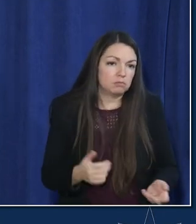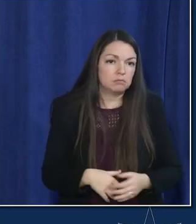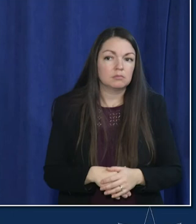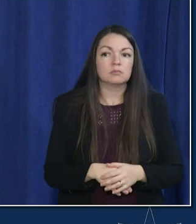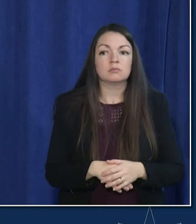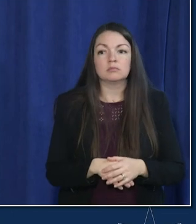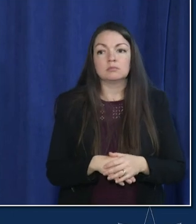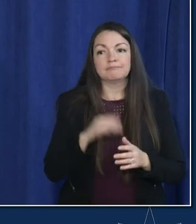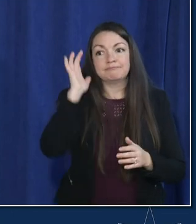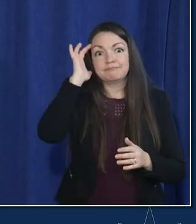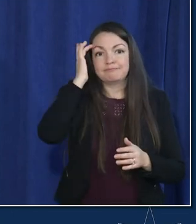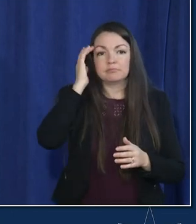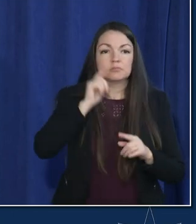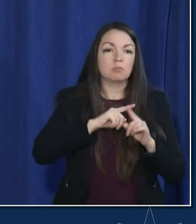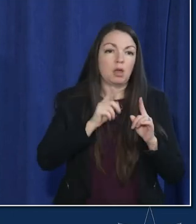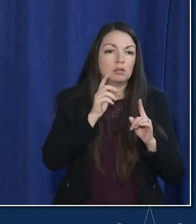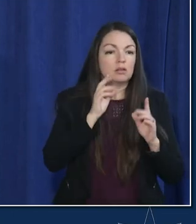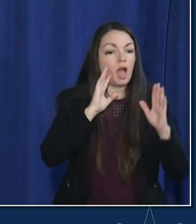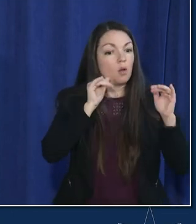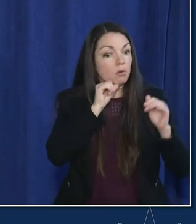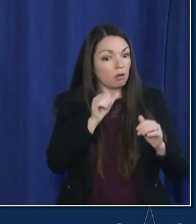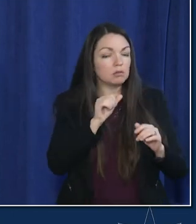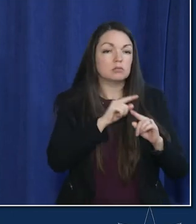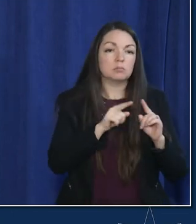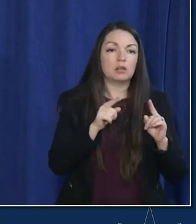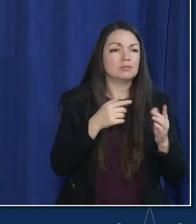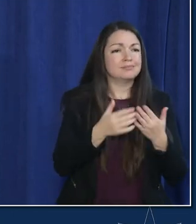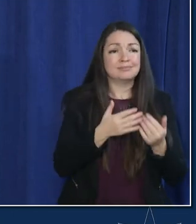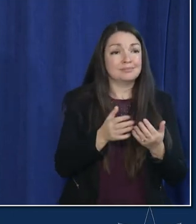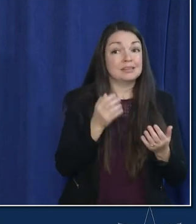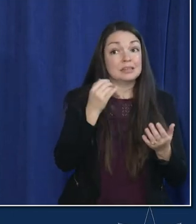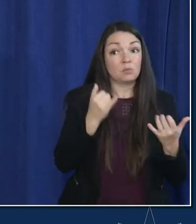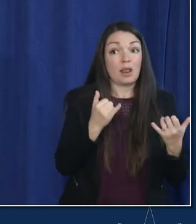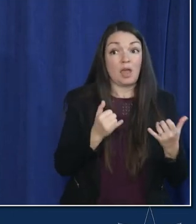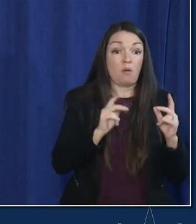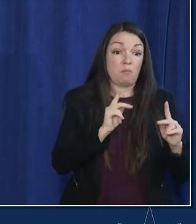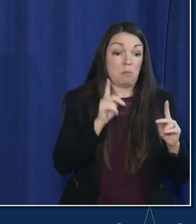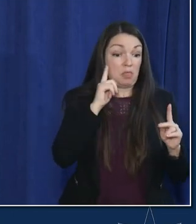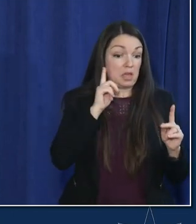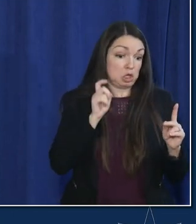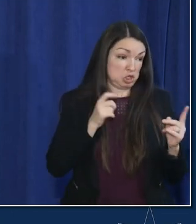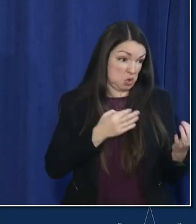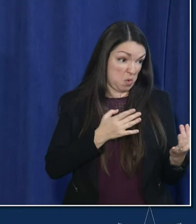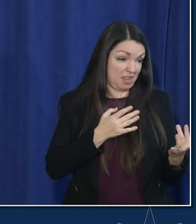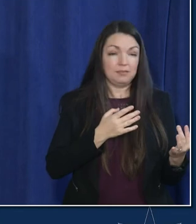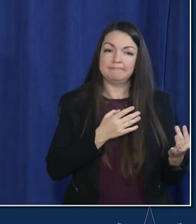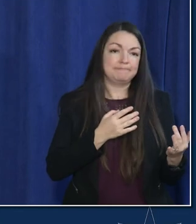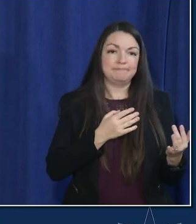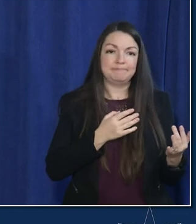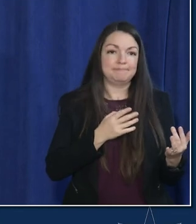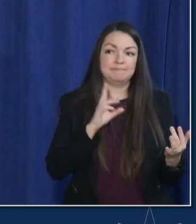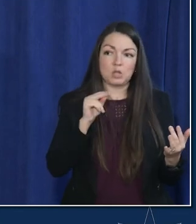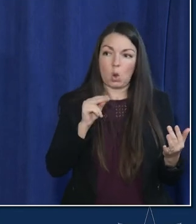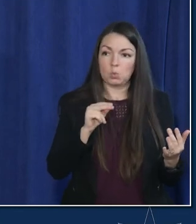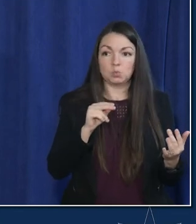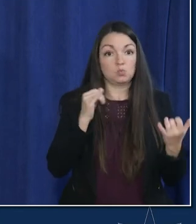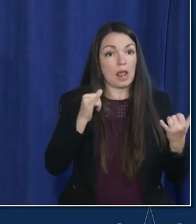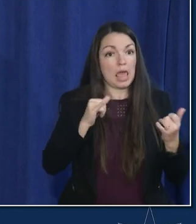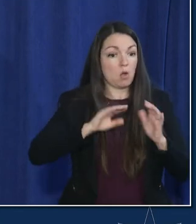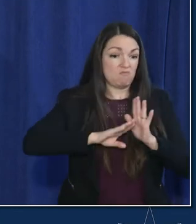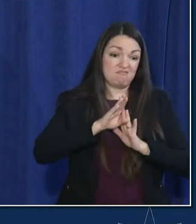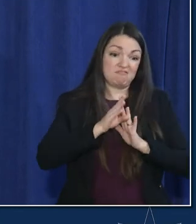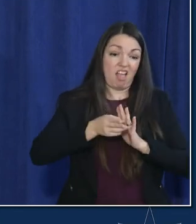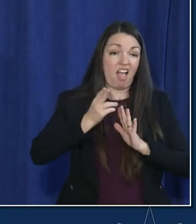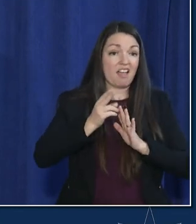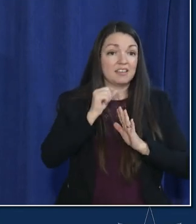but my hope is not uh but either way i don't want people thinking again that they should wait um i we're in a surge and no